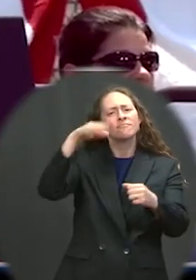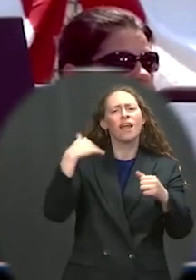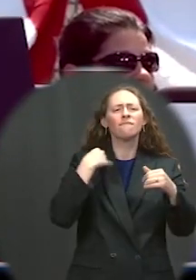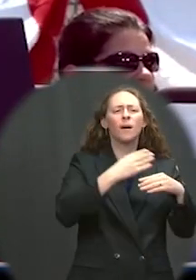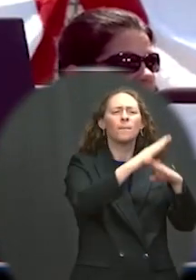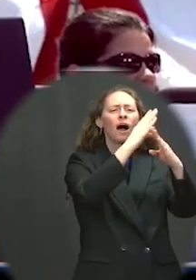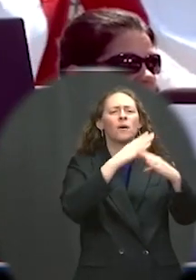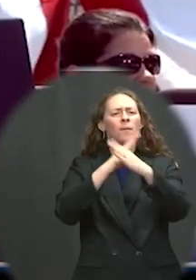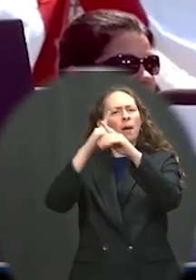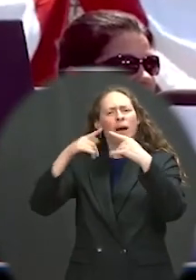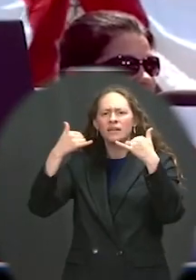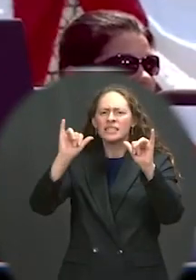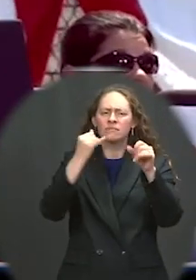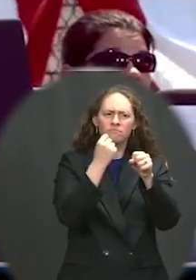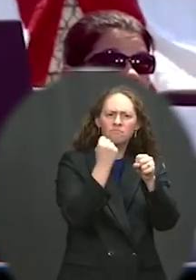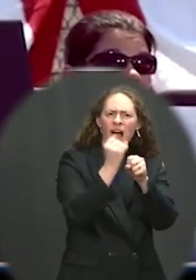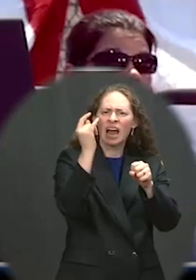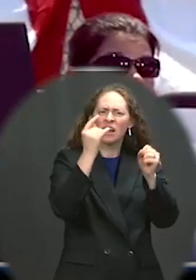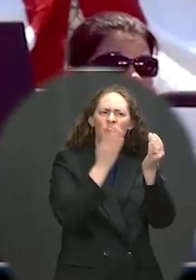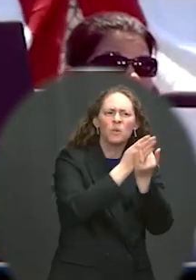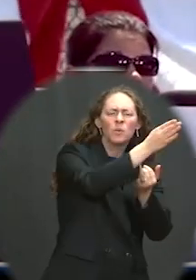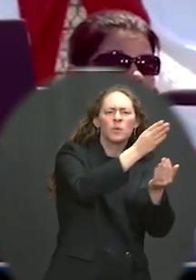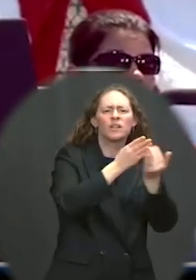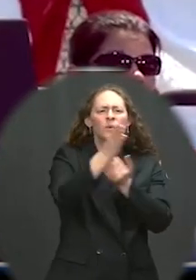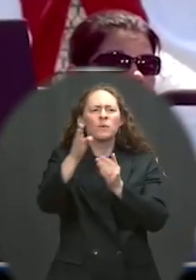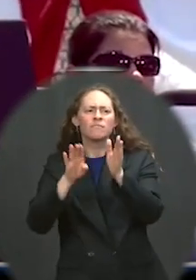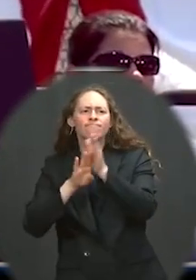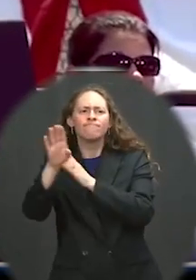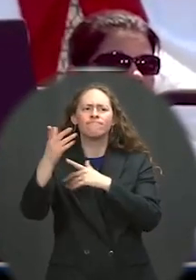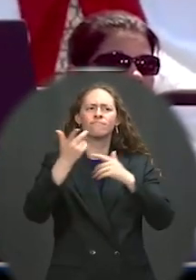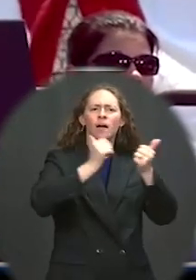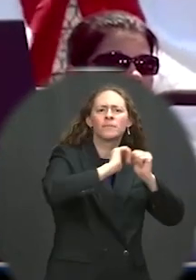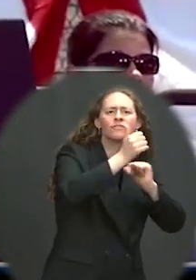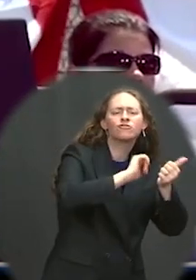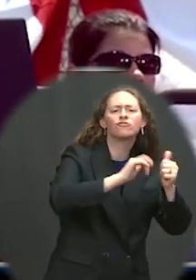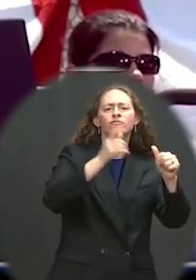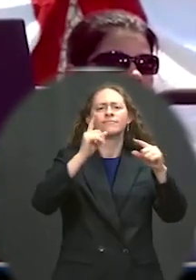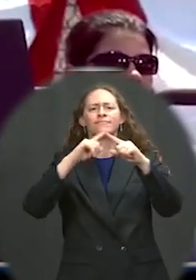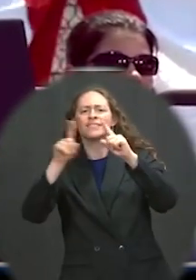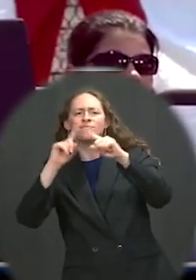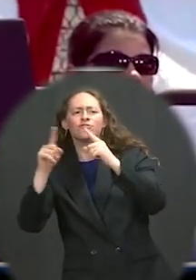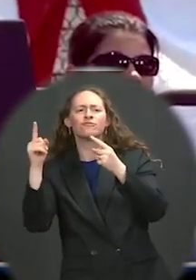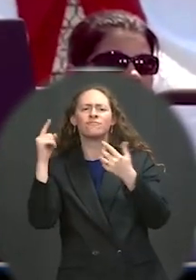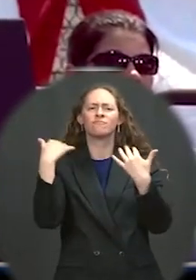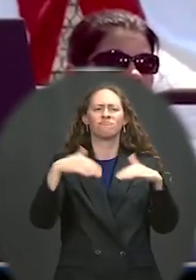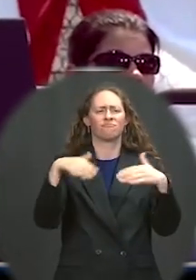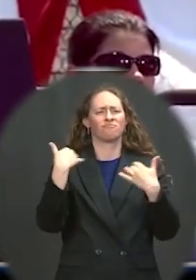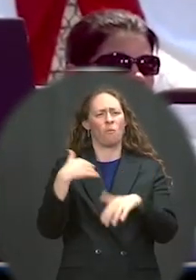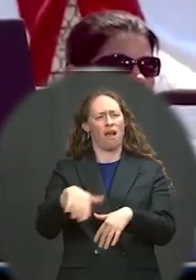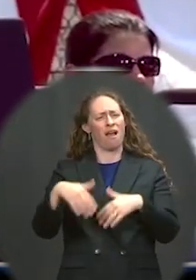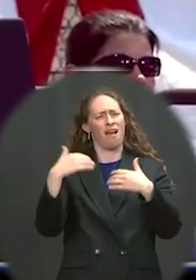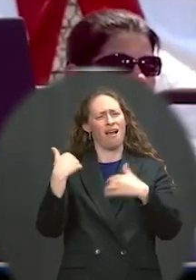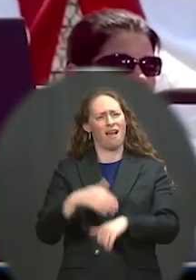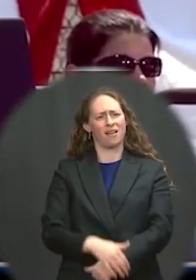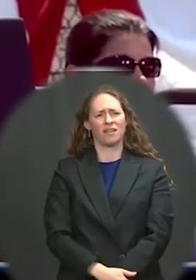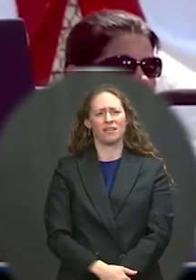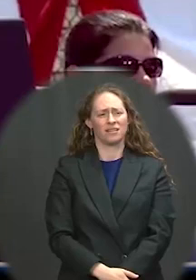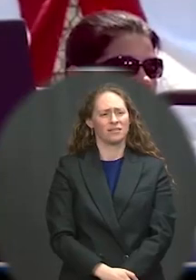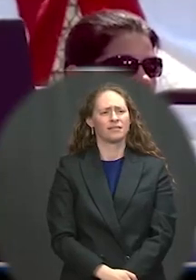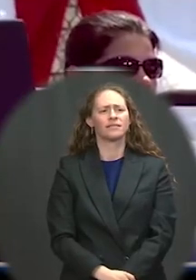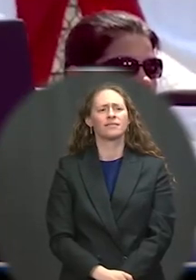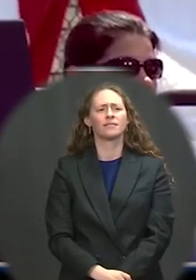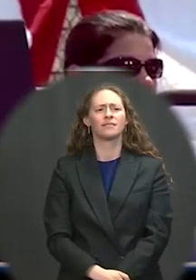You've got nine All-Americans in your ranks today, including record-setter in the track and field 5,000 meters.